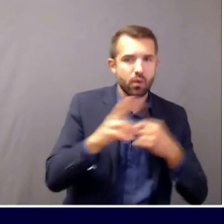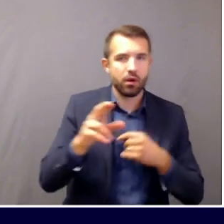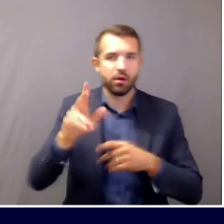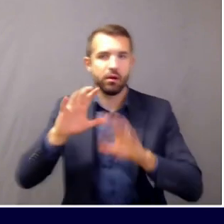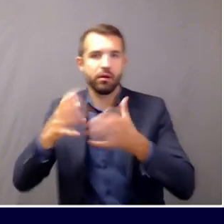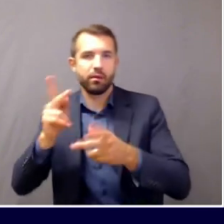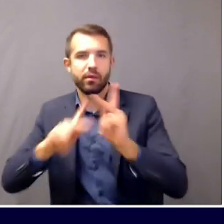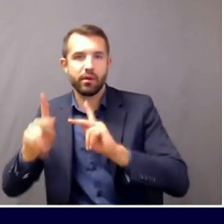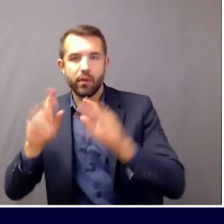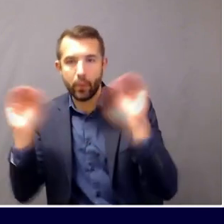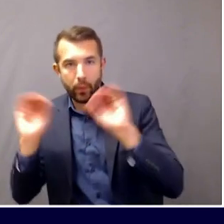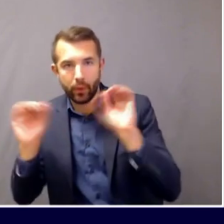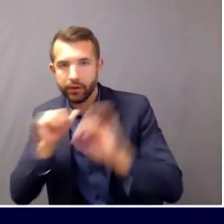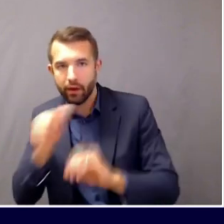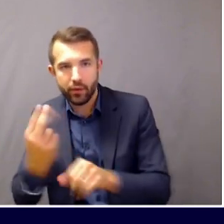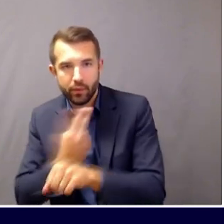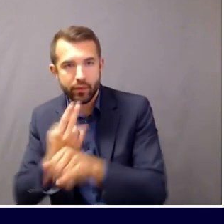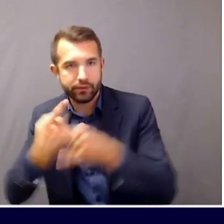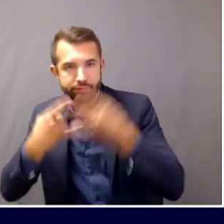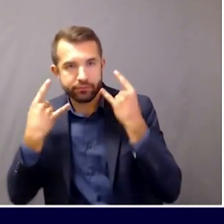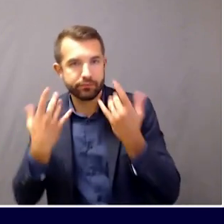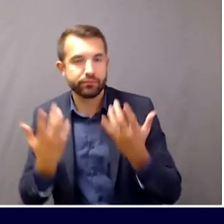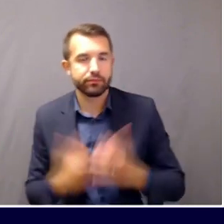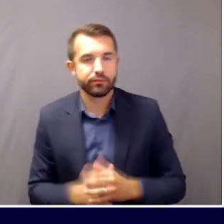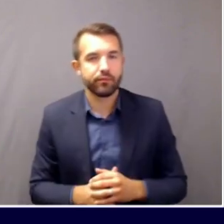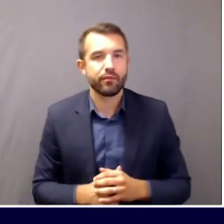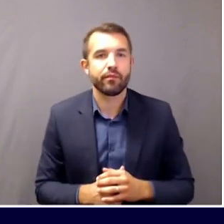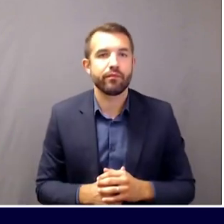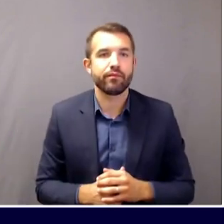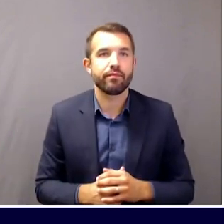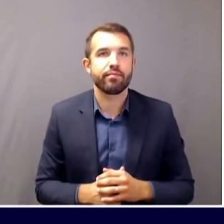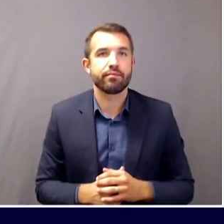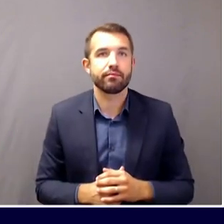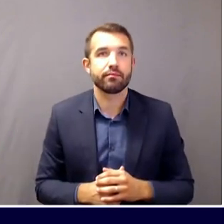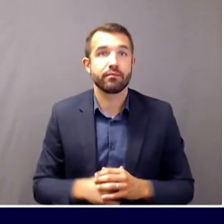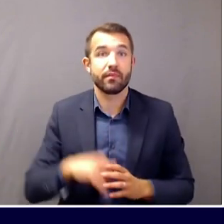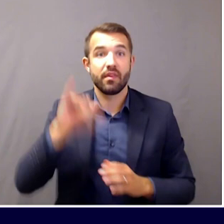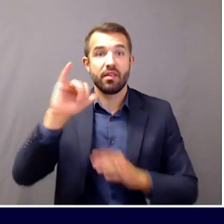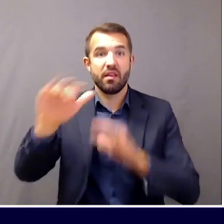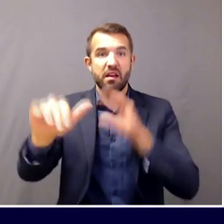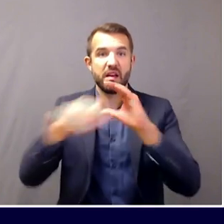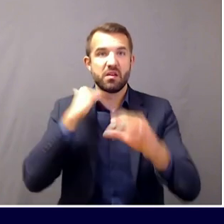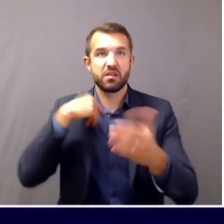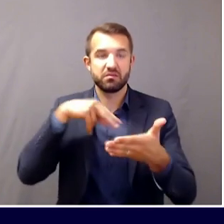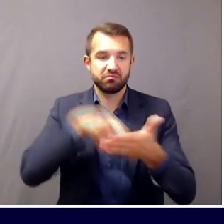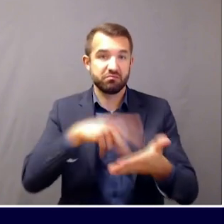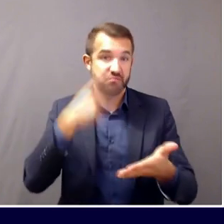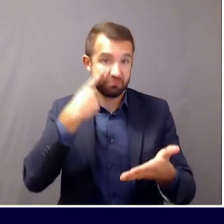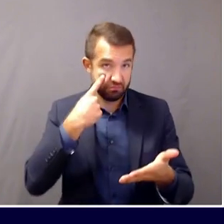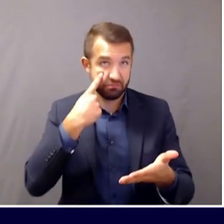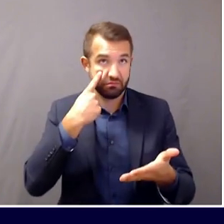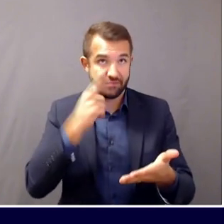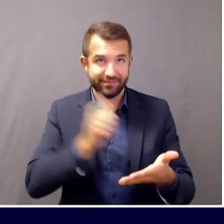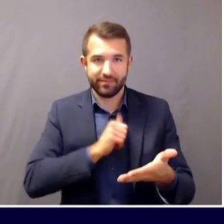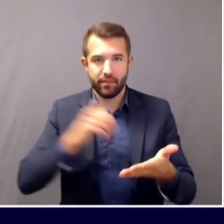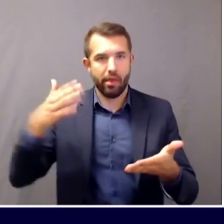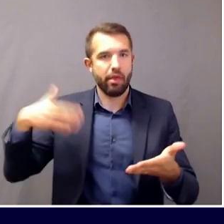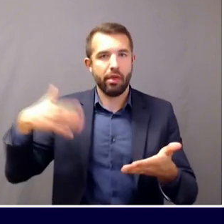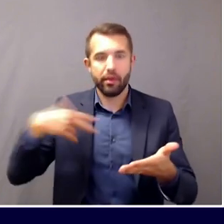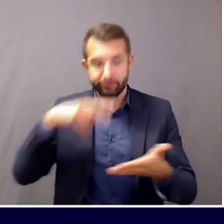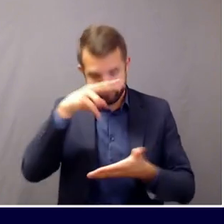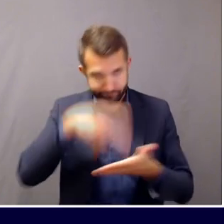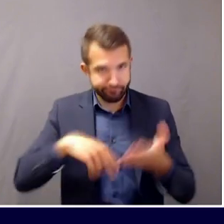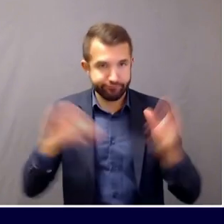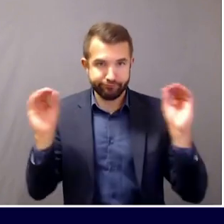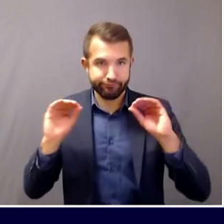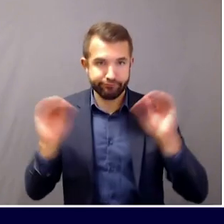Dr. what I will say is, first of all, I have not seen the email that you reference, but what I will say, though, is that there have now been a